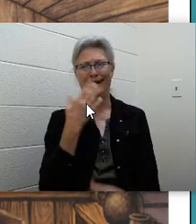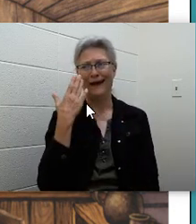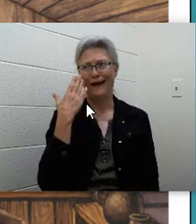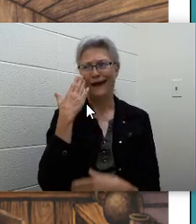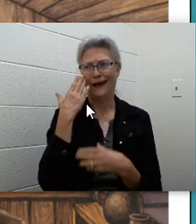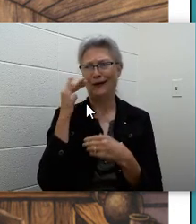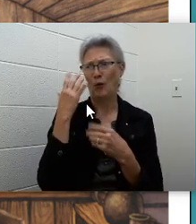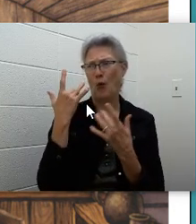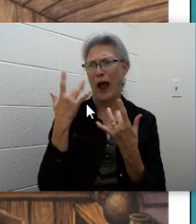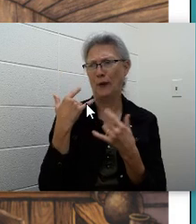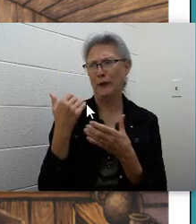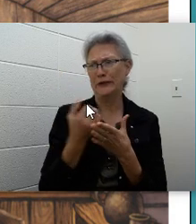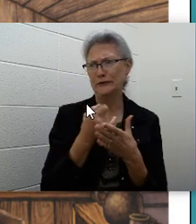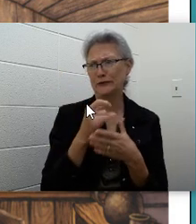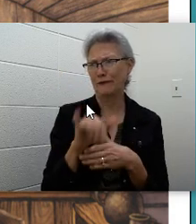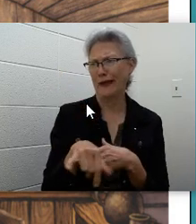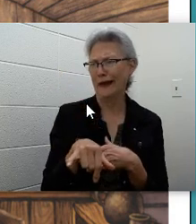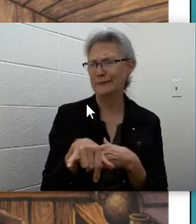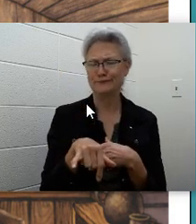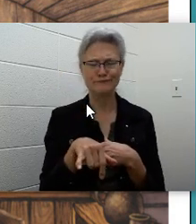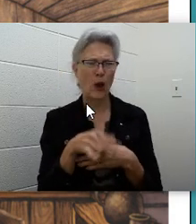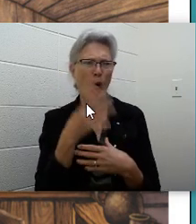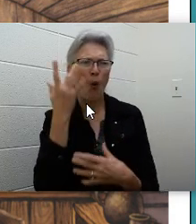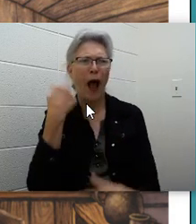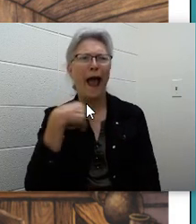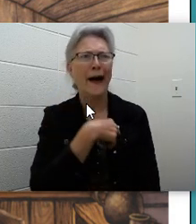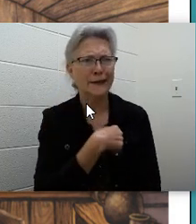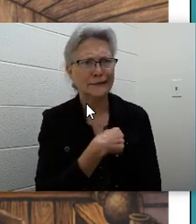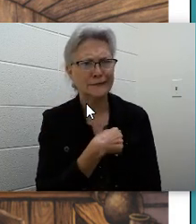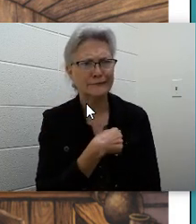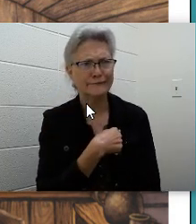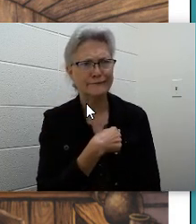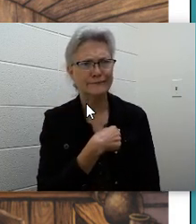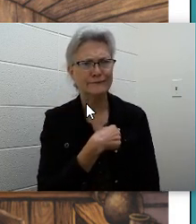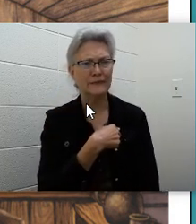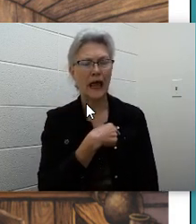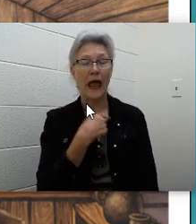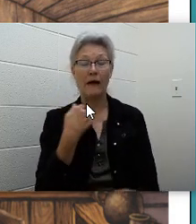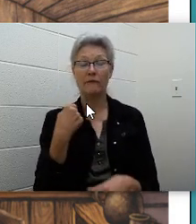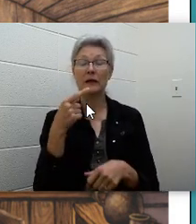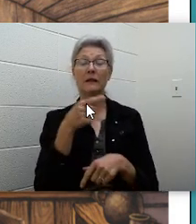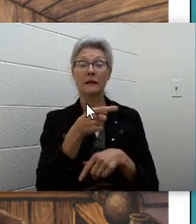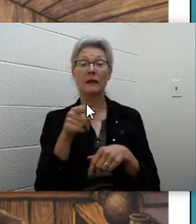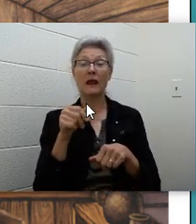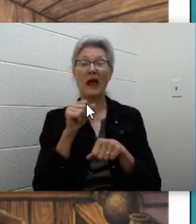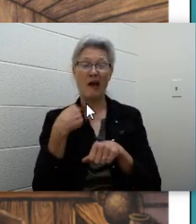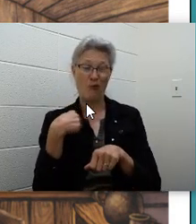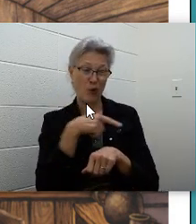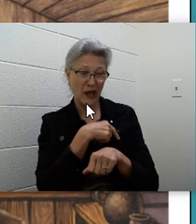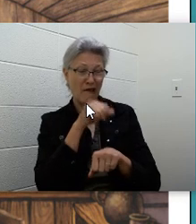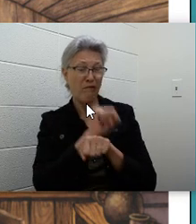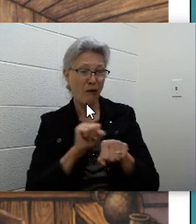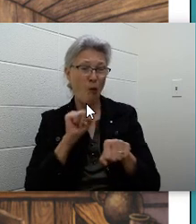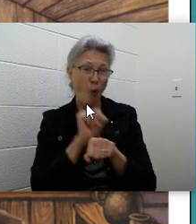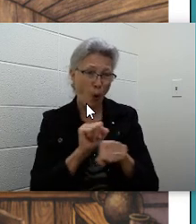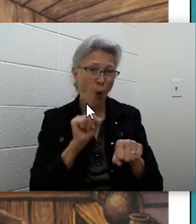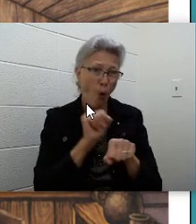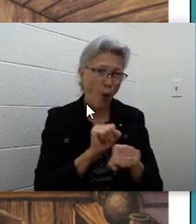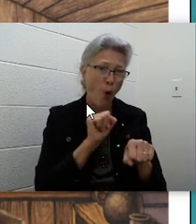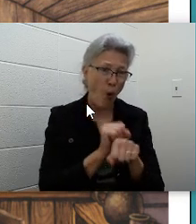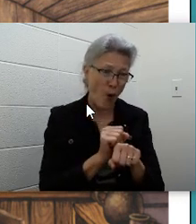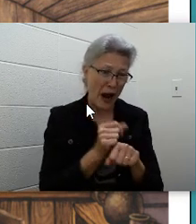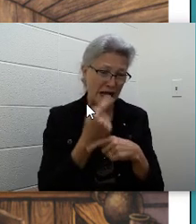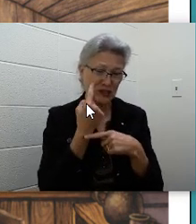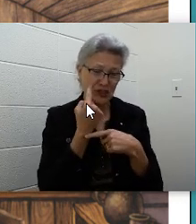we deserve it. Ben went on after a few seconds, having labored as diligently as we have. And just when we were